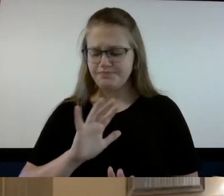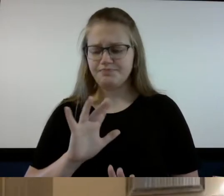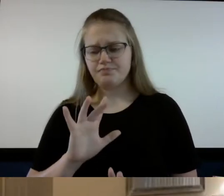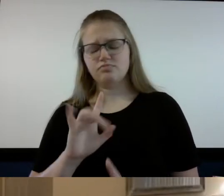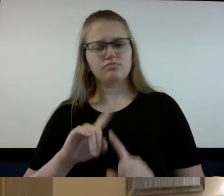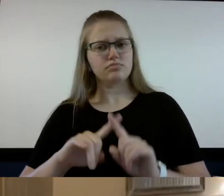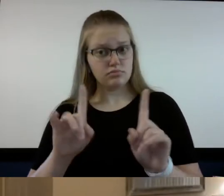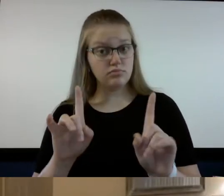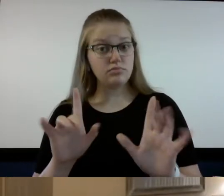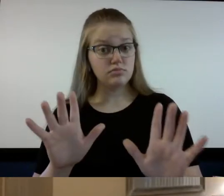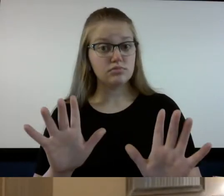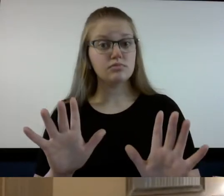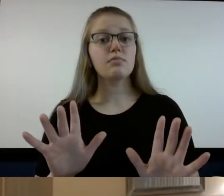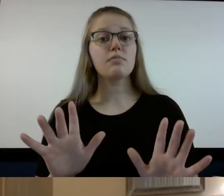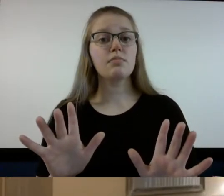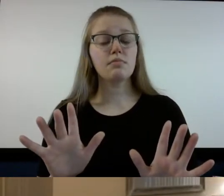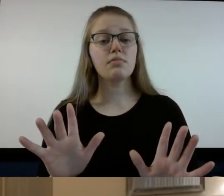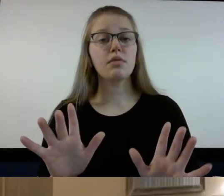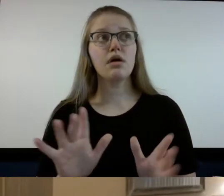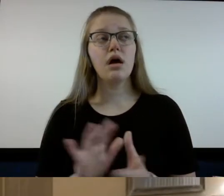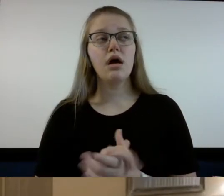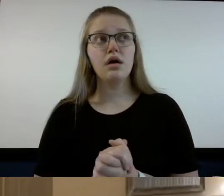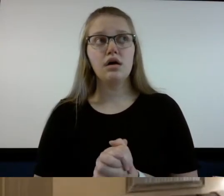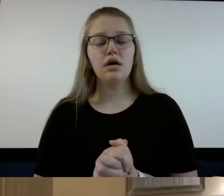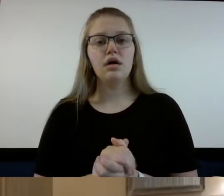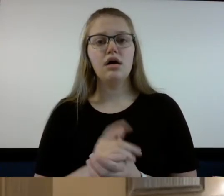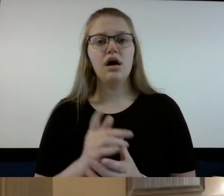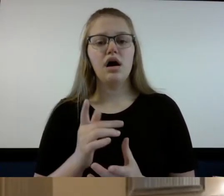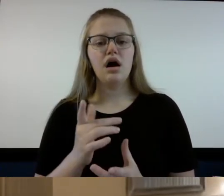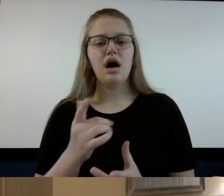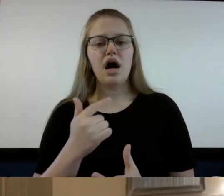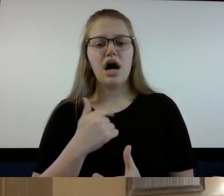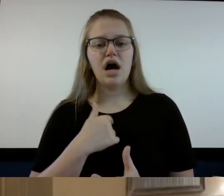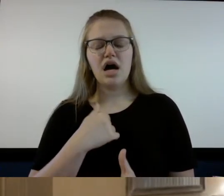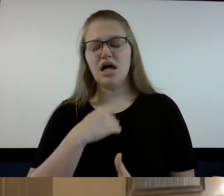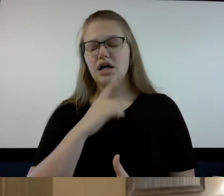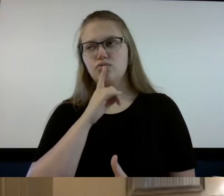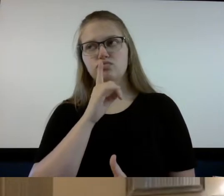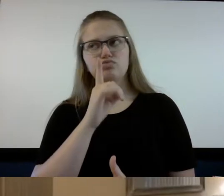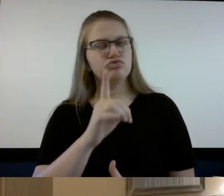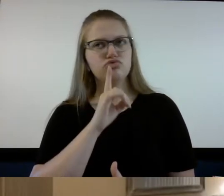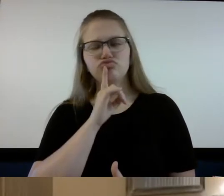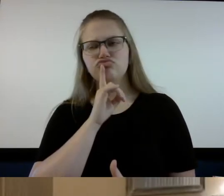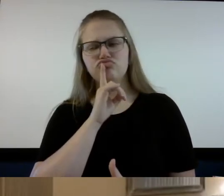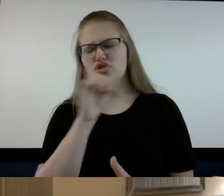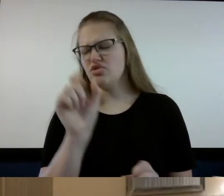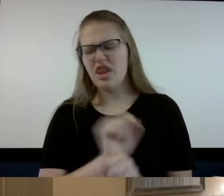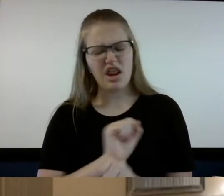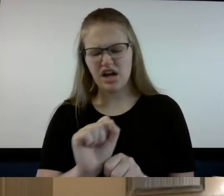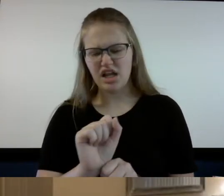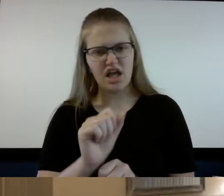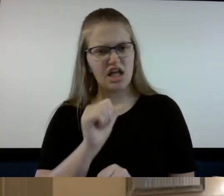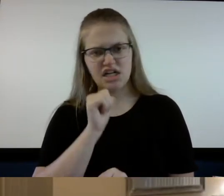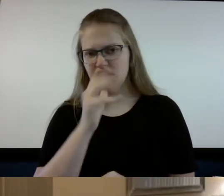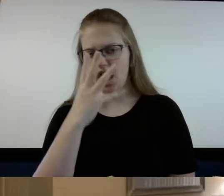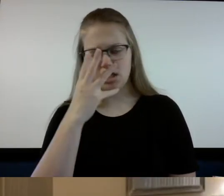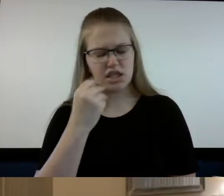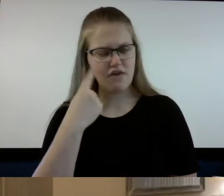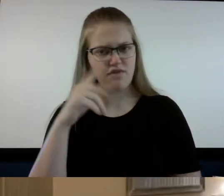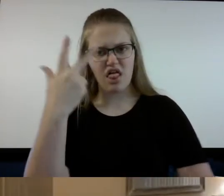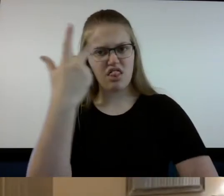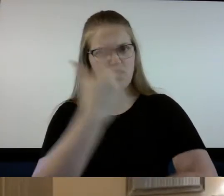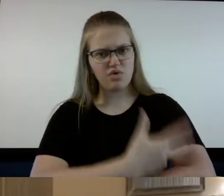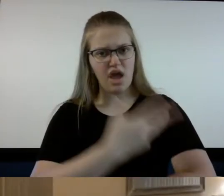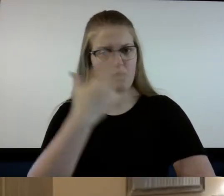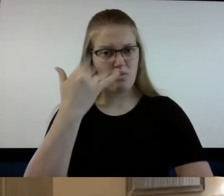I literally didn't sleep for three days because I couldn't I couldn't breathe